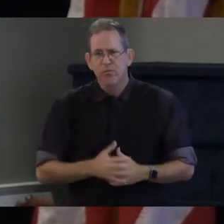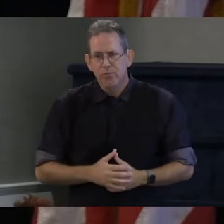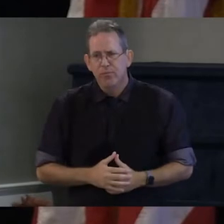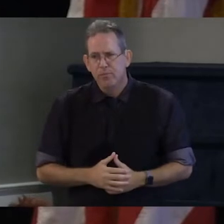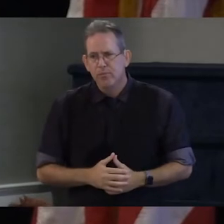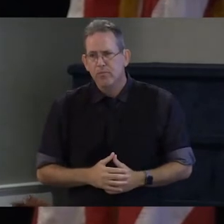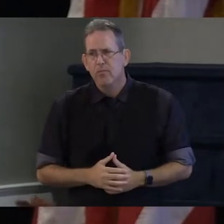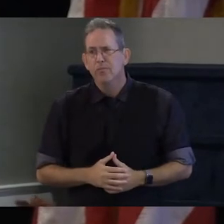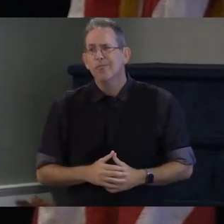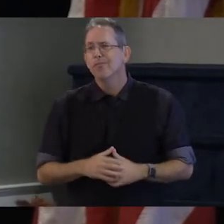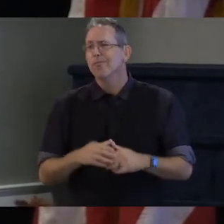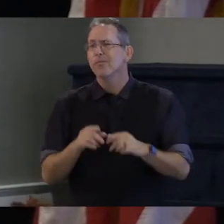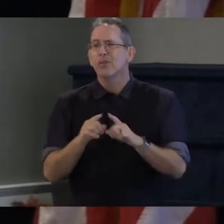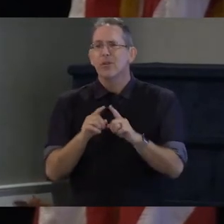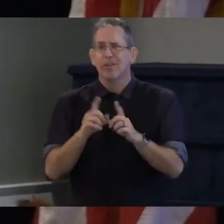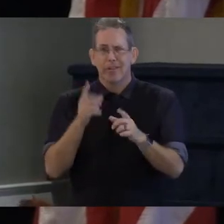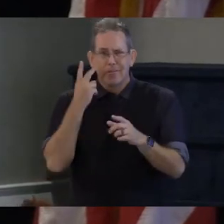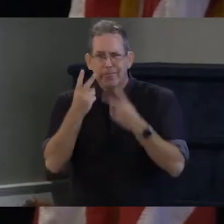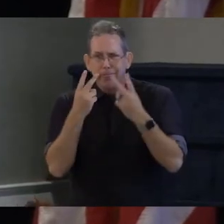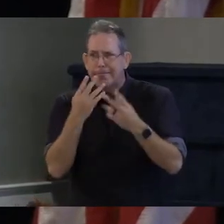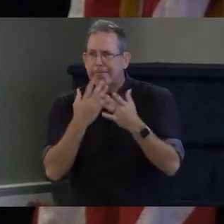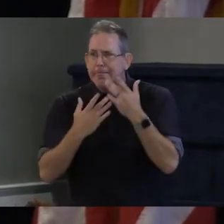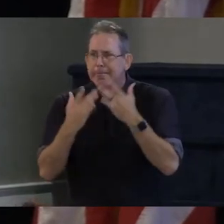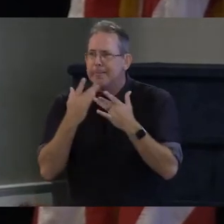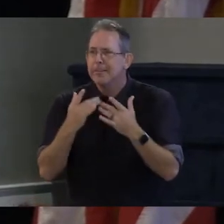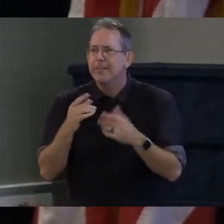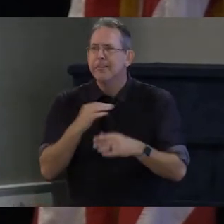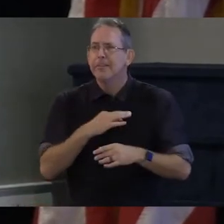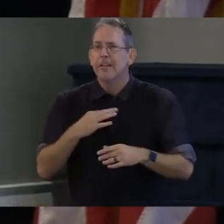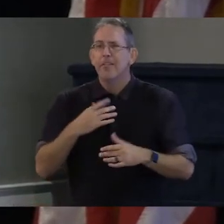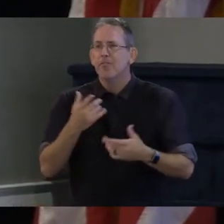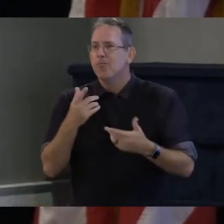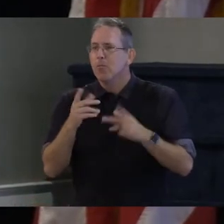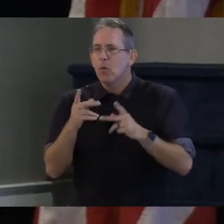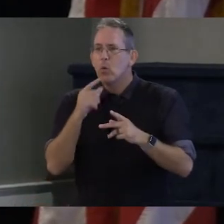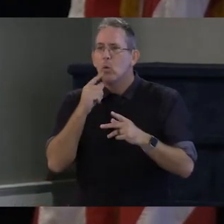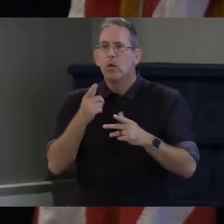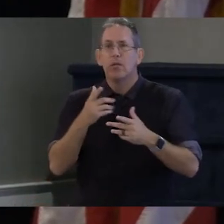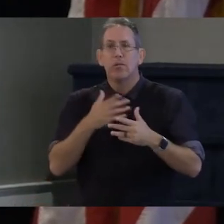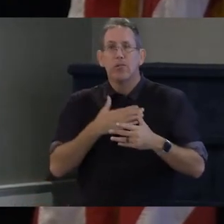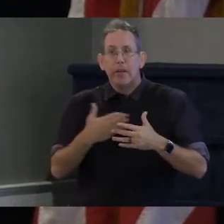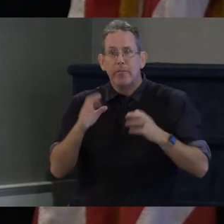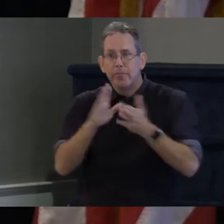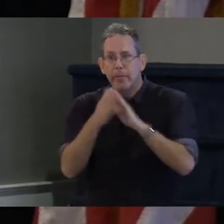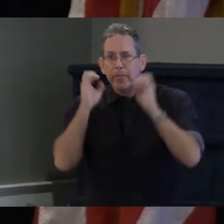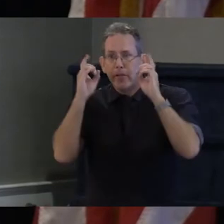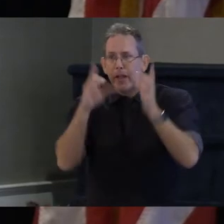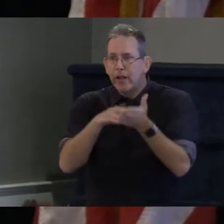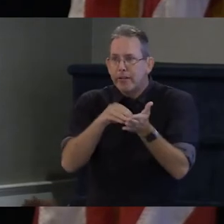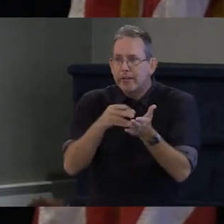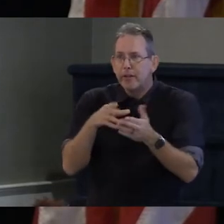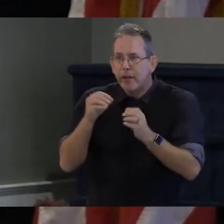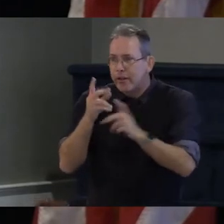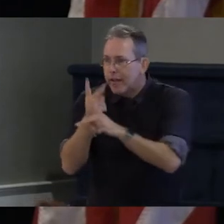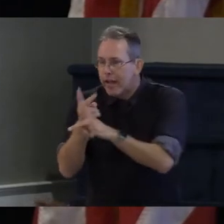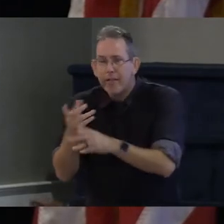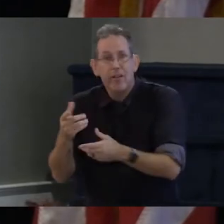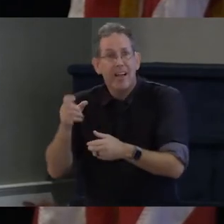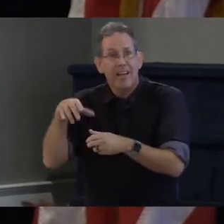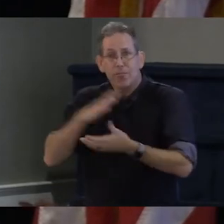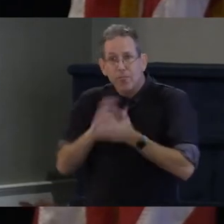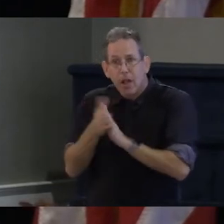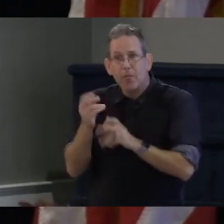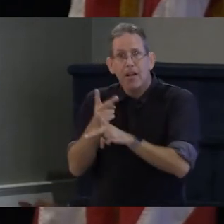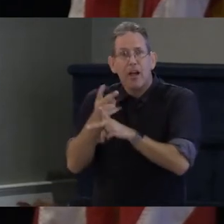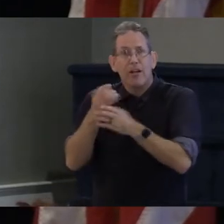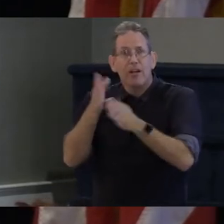willing to be the educators of the next generation of caregivers and so again i'm going to say it's the